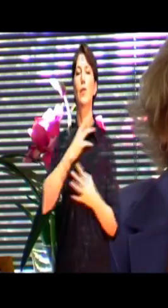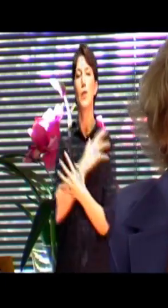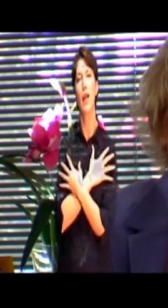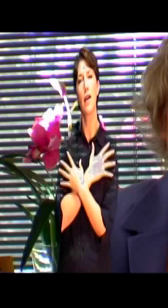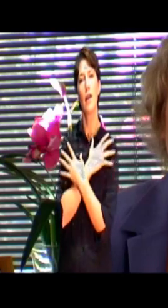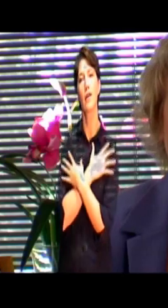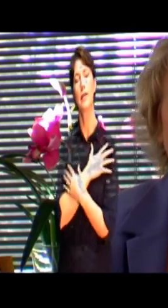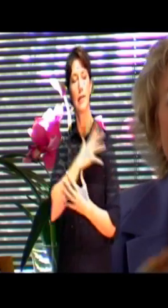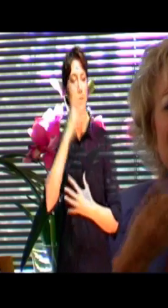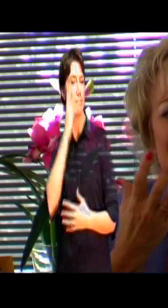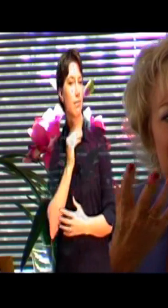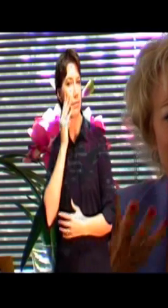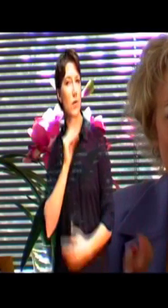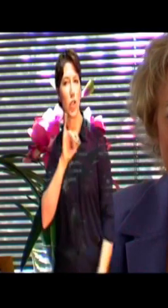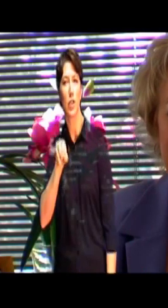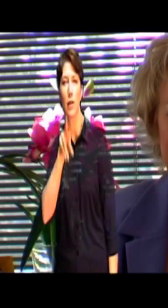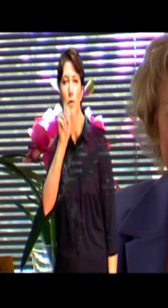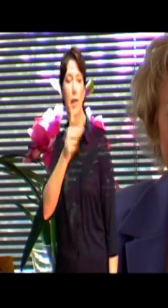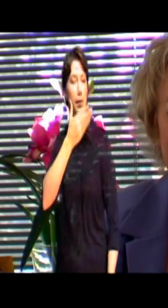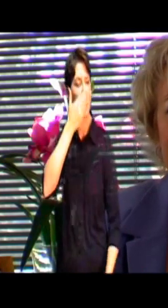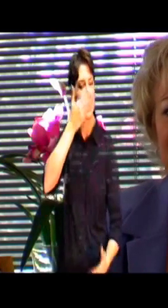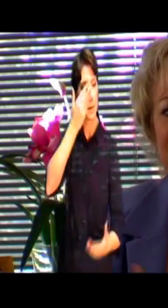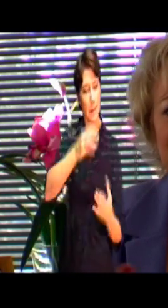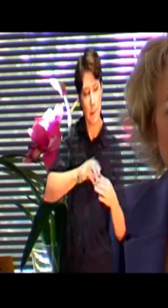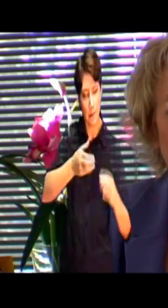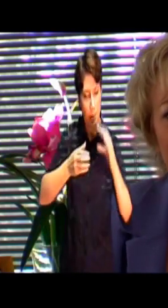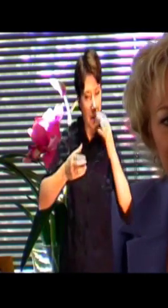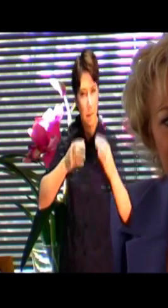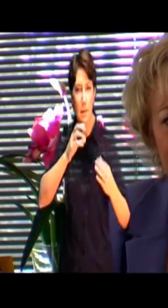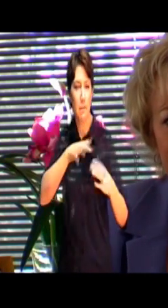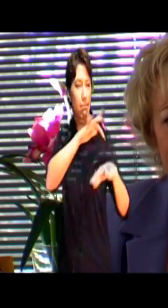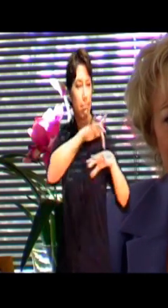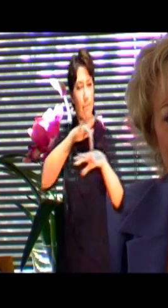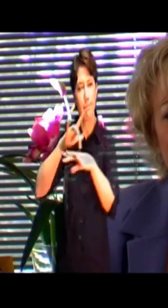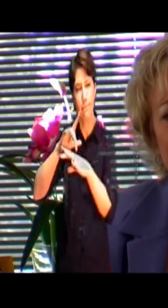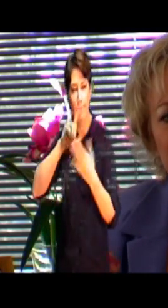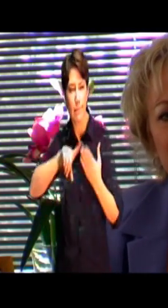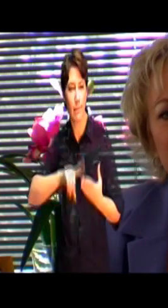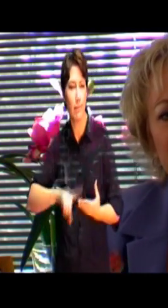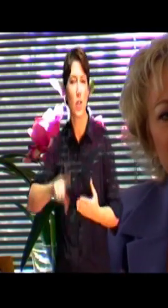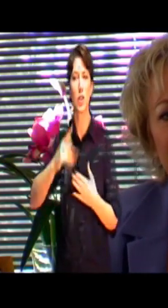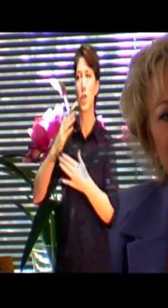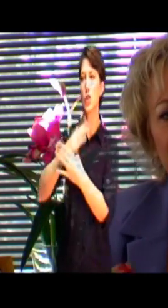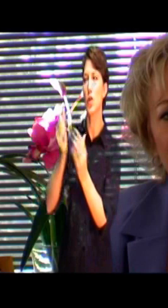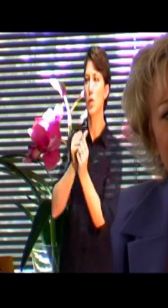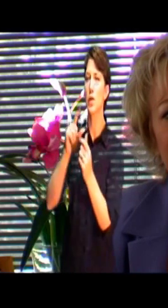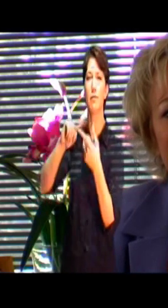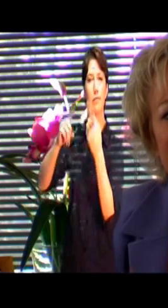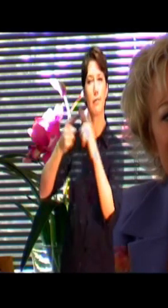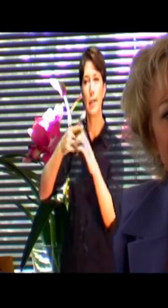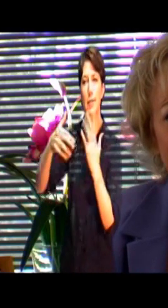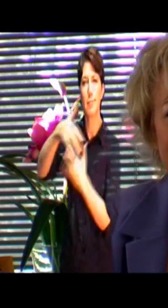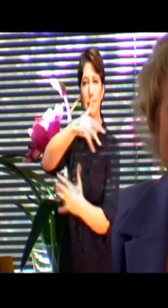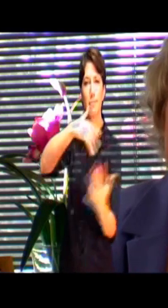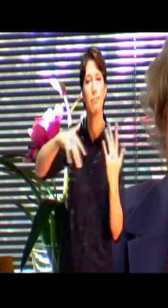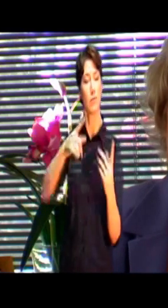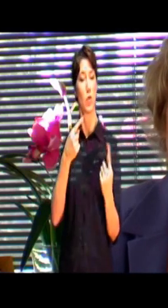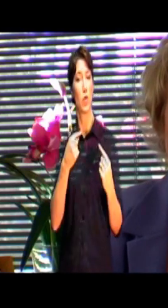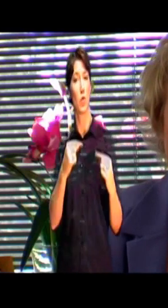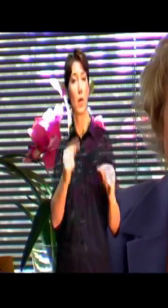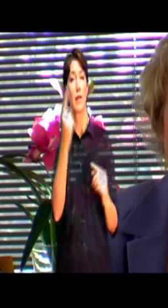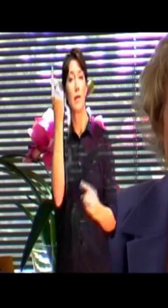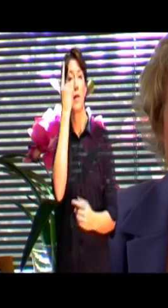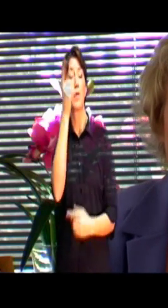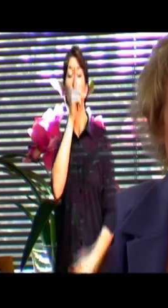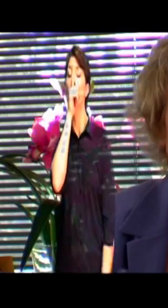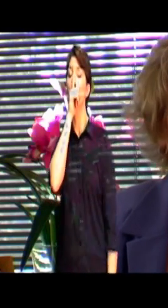to feel Jafra, to smell Jafra, to share with their friends, to truly try a product that is guaranteed to make a